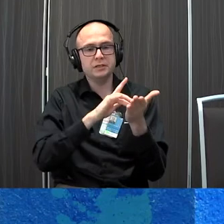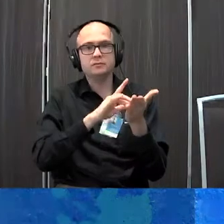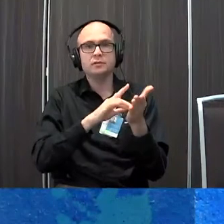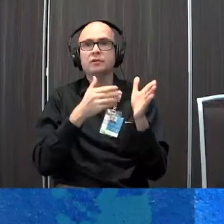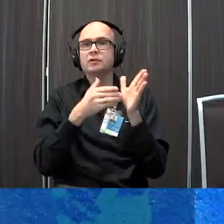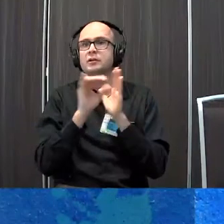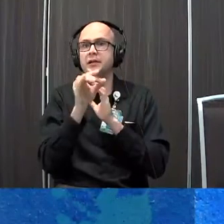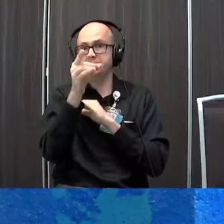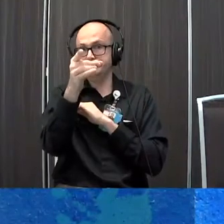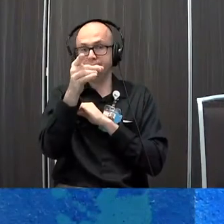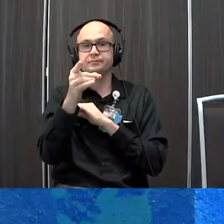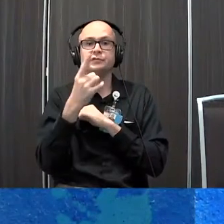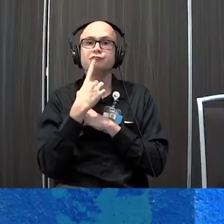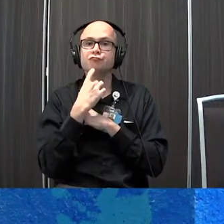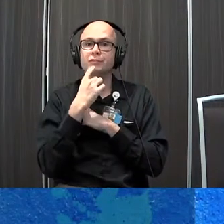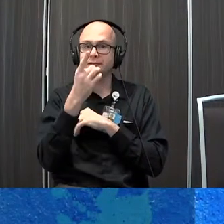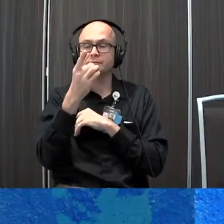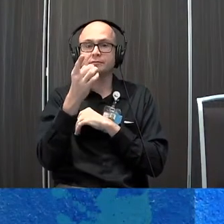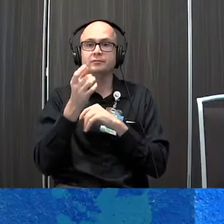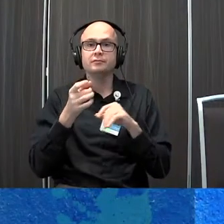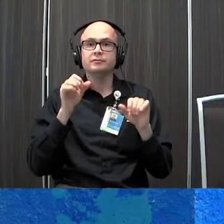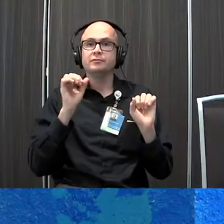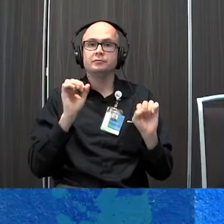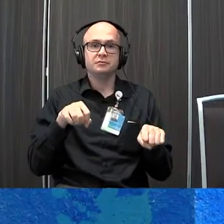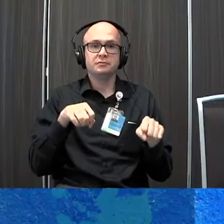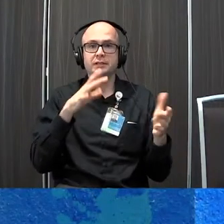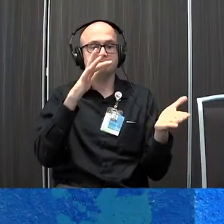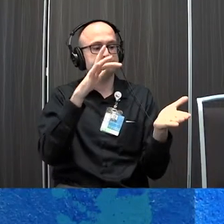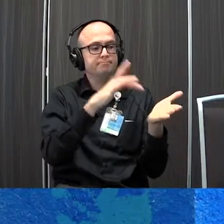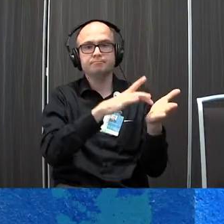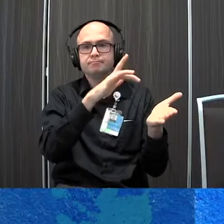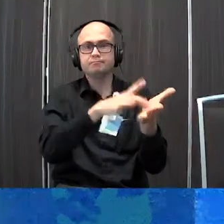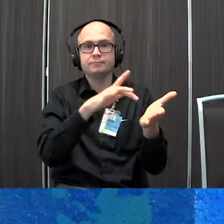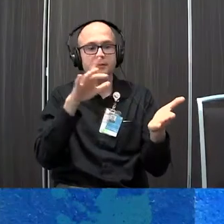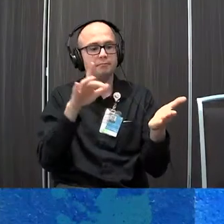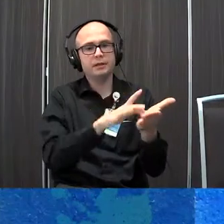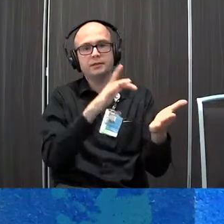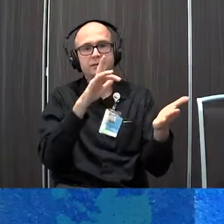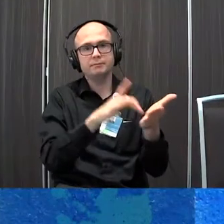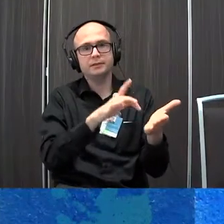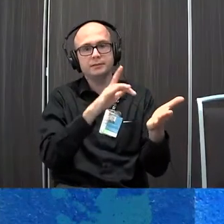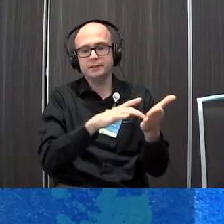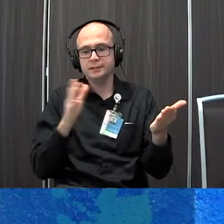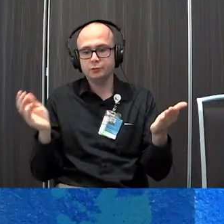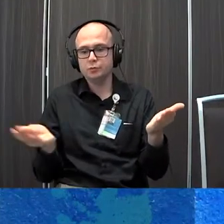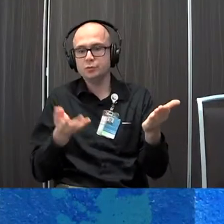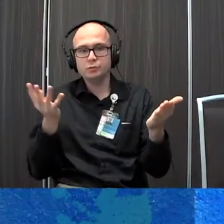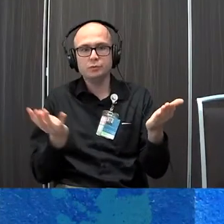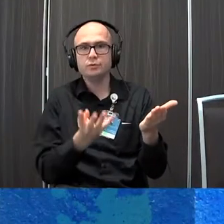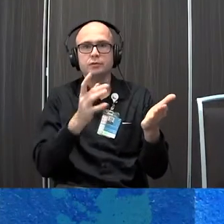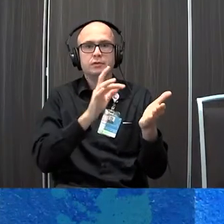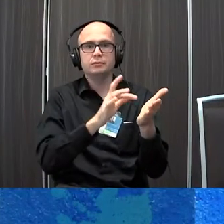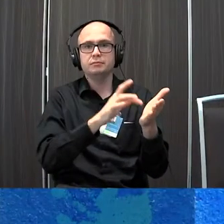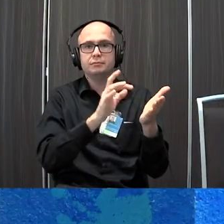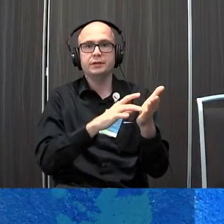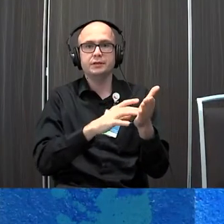lot like this one is used to actually scan through choices by pressing the button and the buttons are